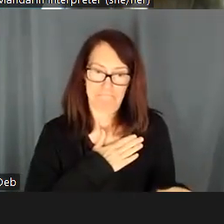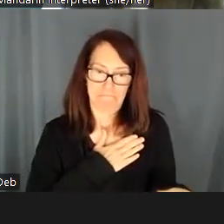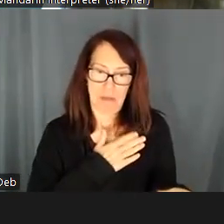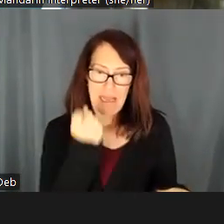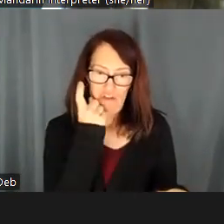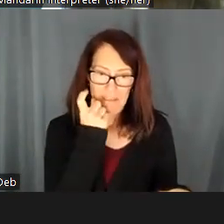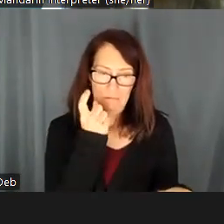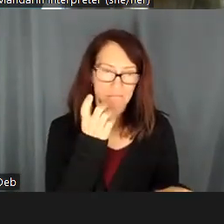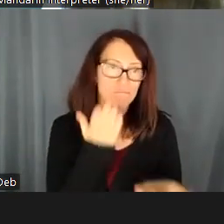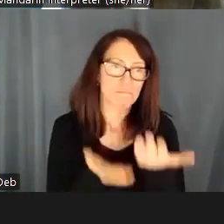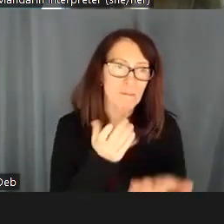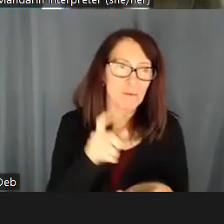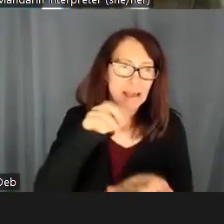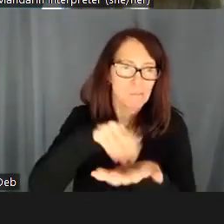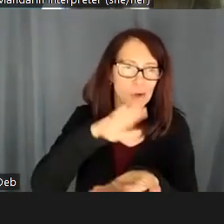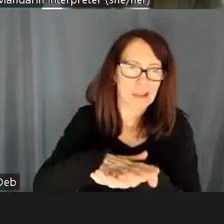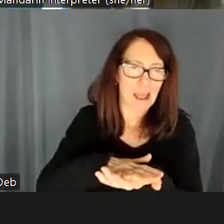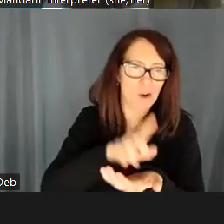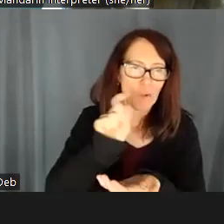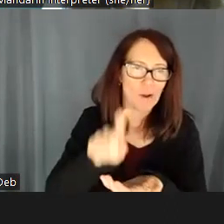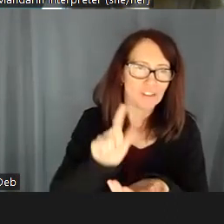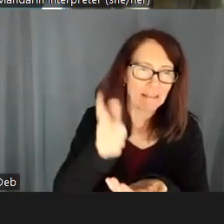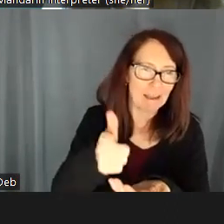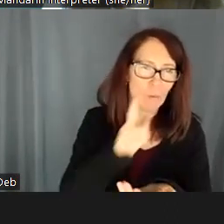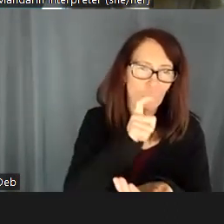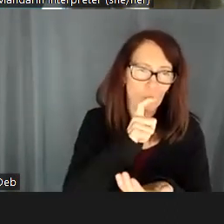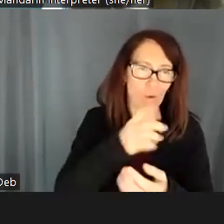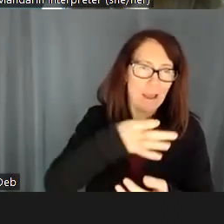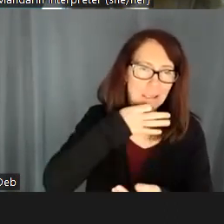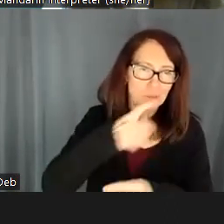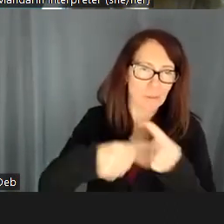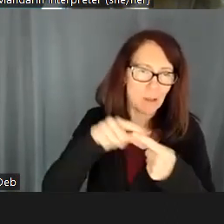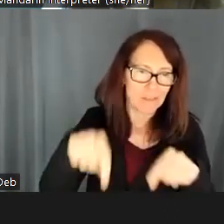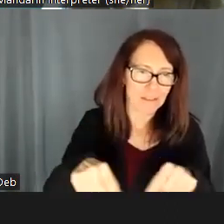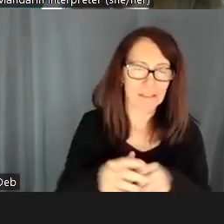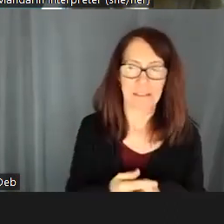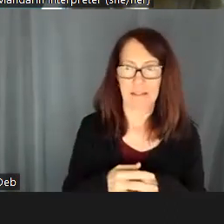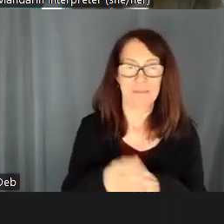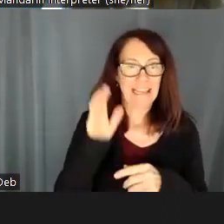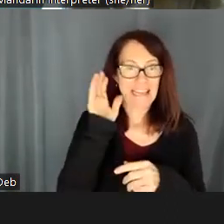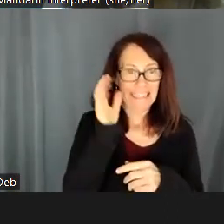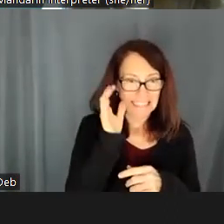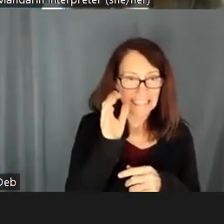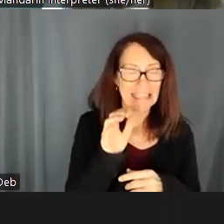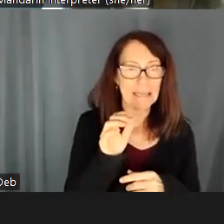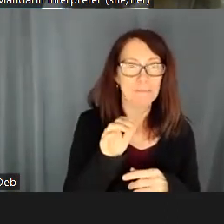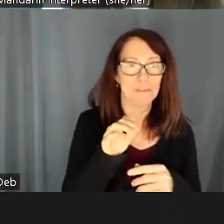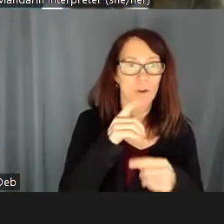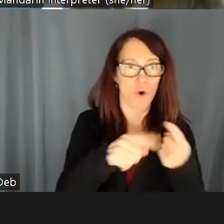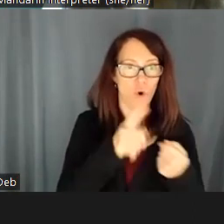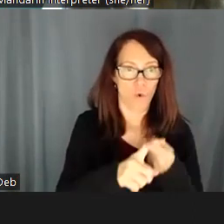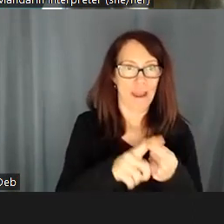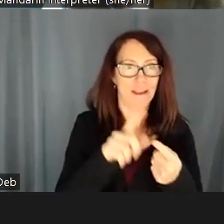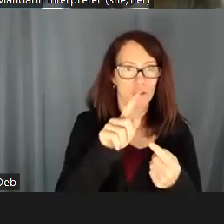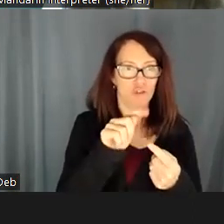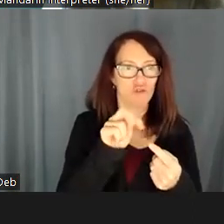experts is although it appears on the maps at the track level. When you click on the map